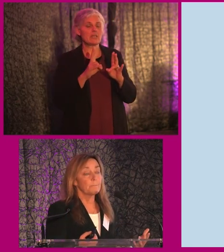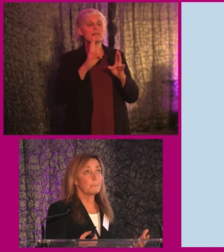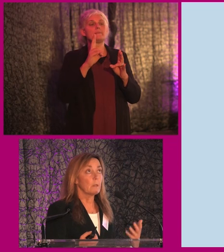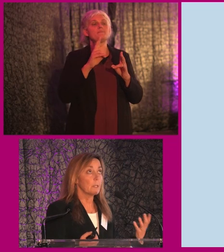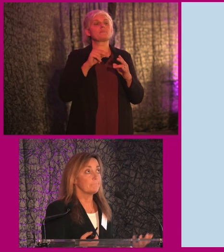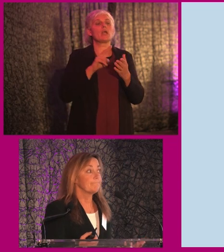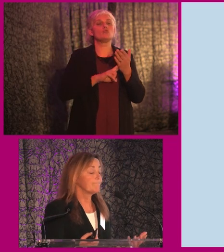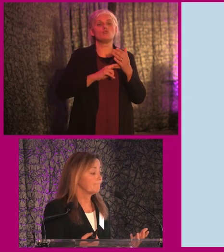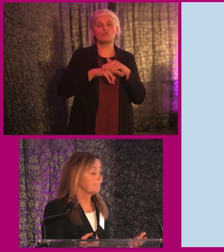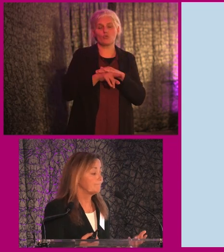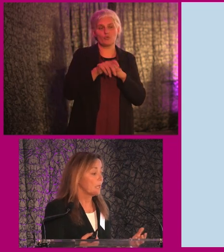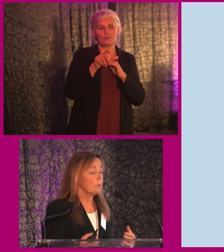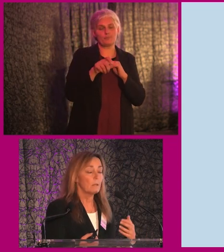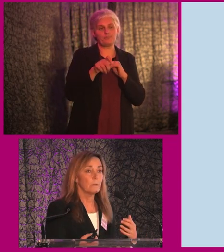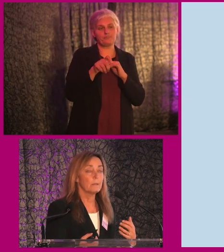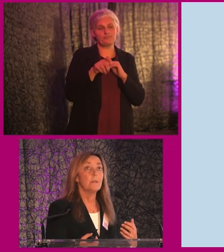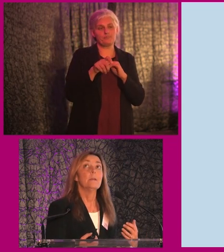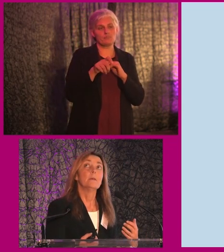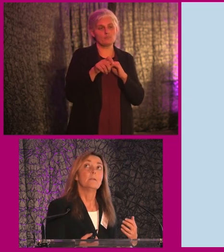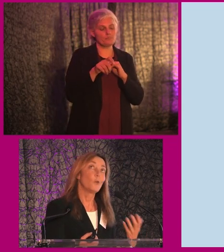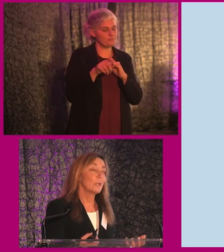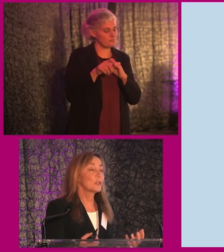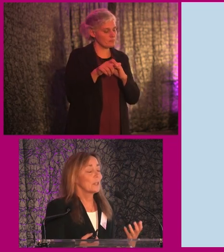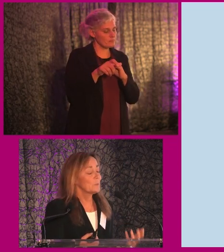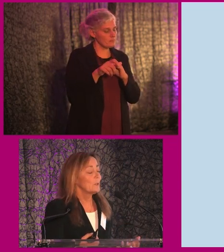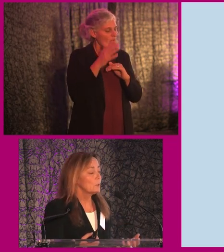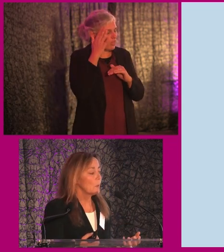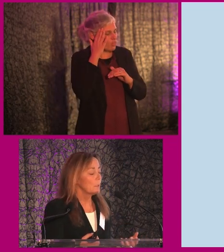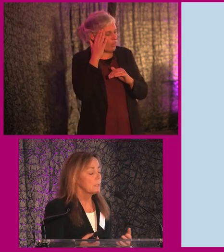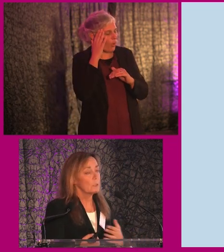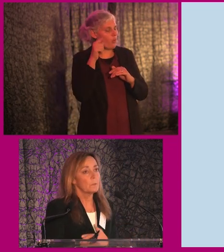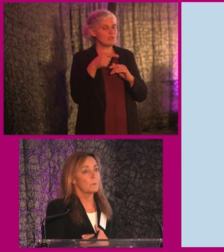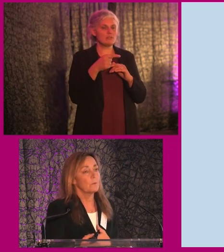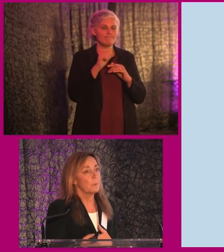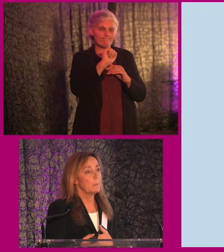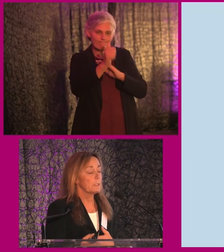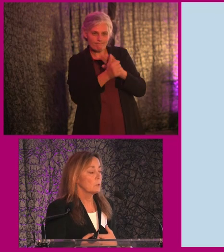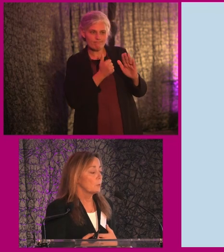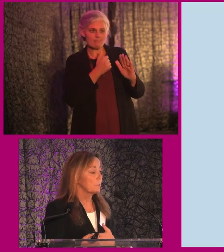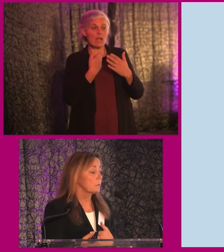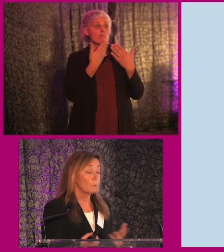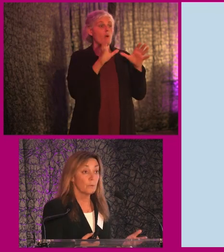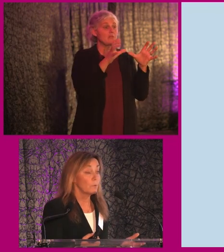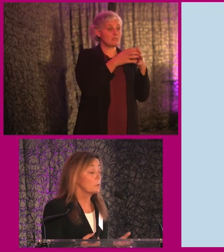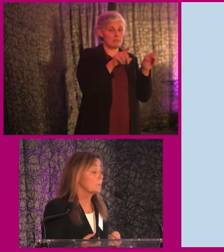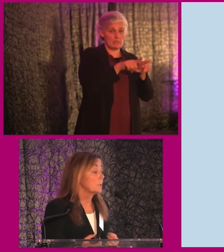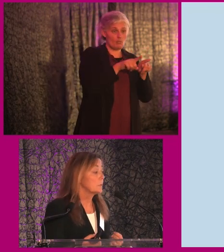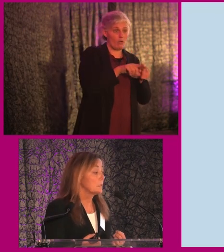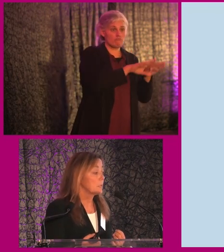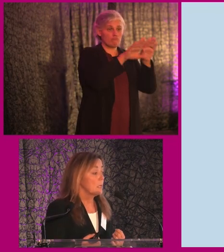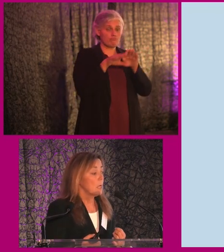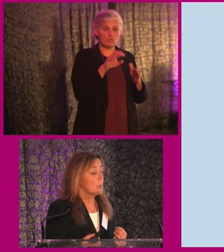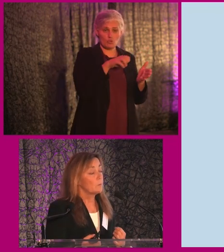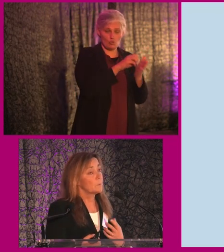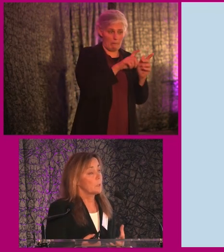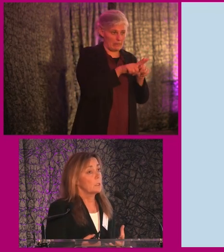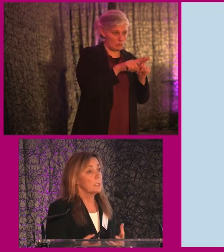knowledge and experience around this and also from the public sector bodies across Europe is this.